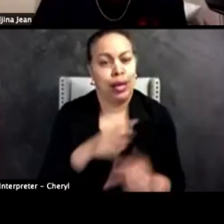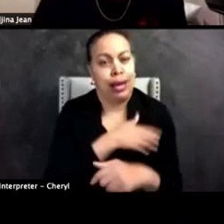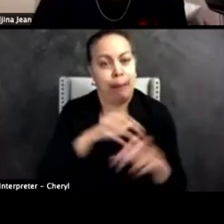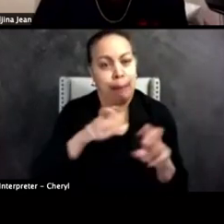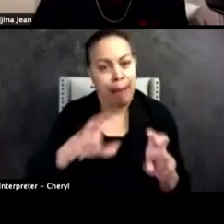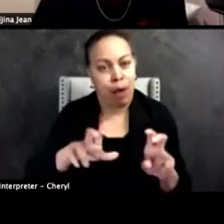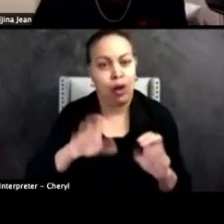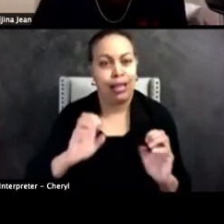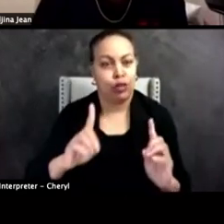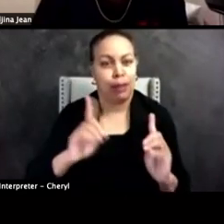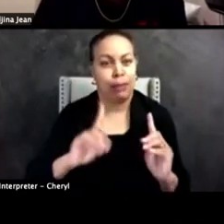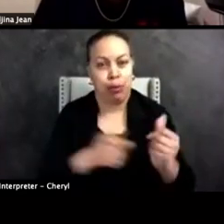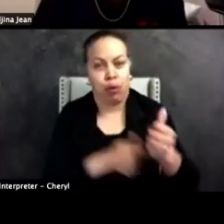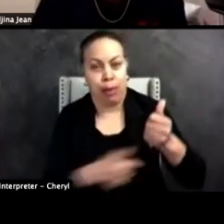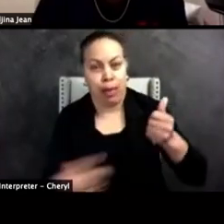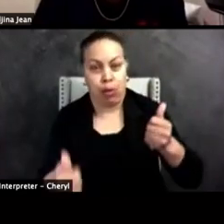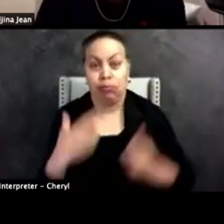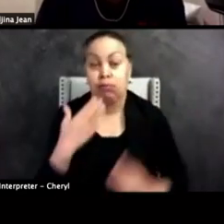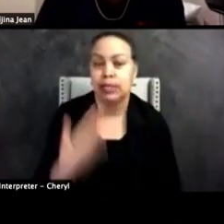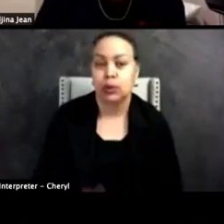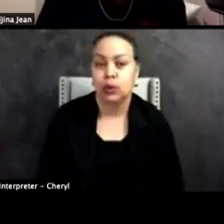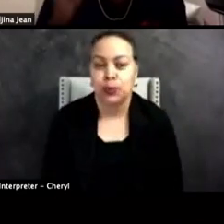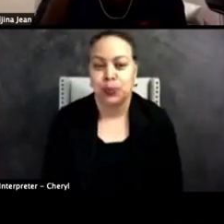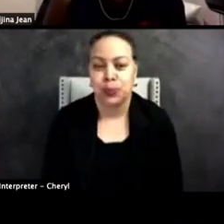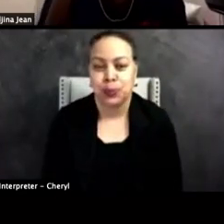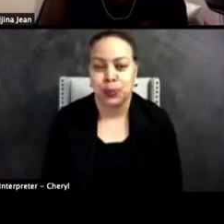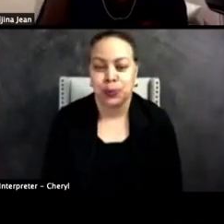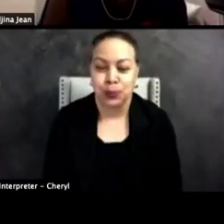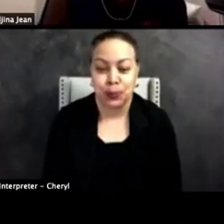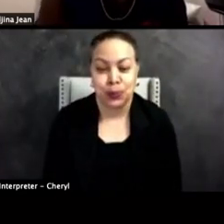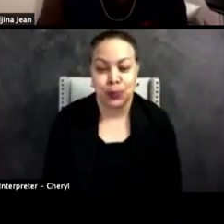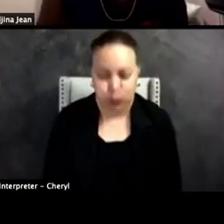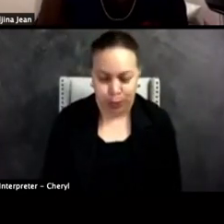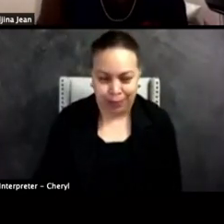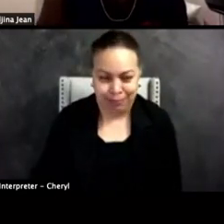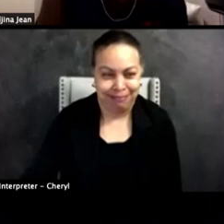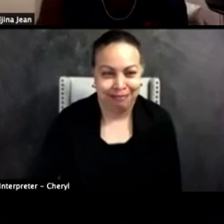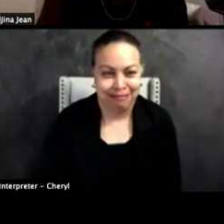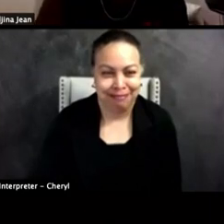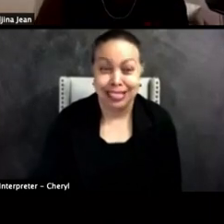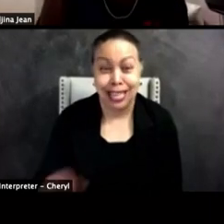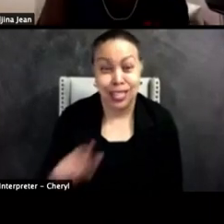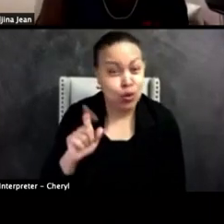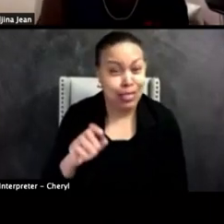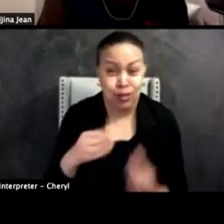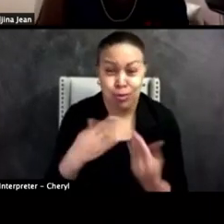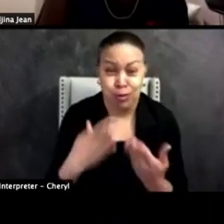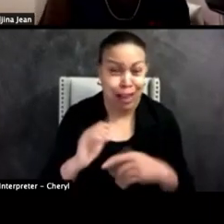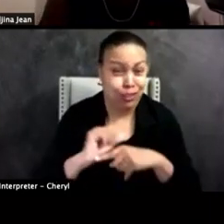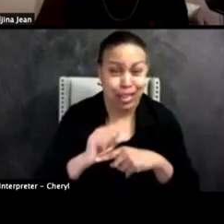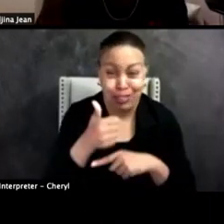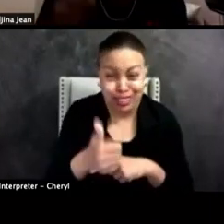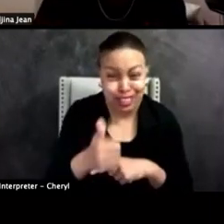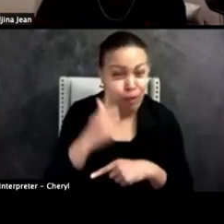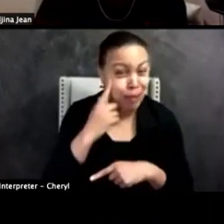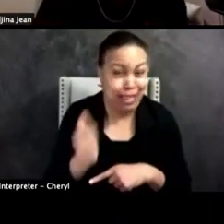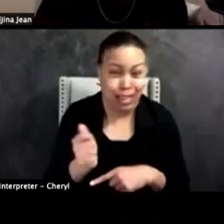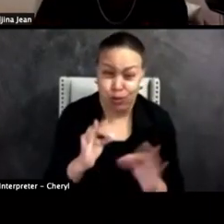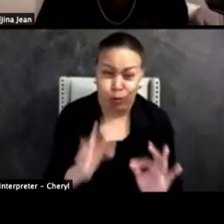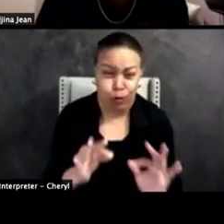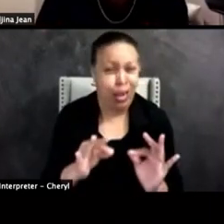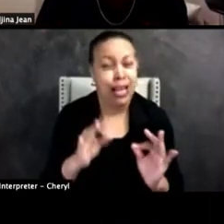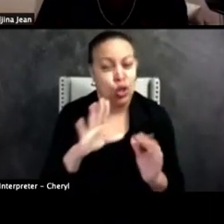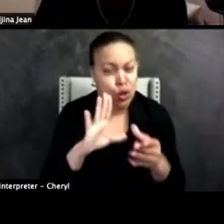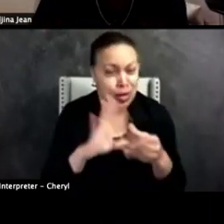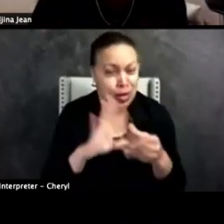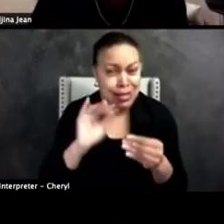educate the people below them. Thank you. So Dora Lee, you need to provide a training because you are no joke. Um, you, you know, you dropped a